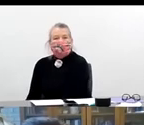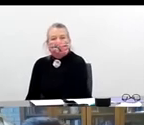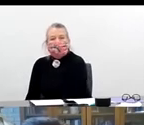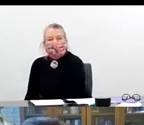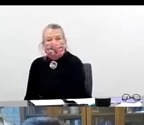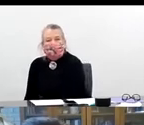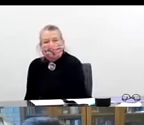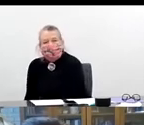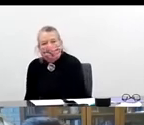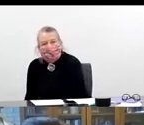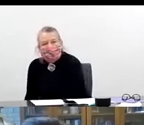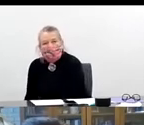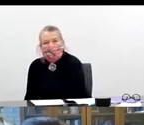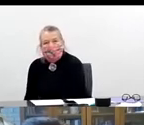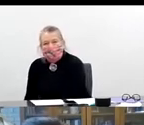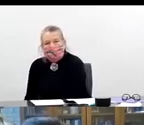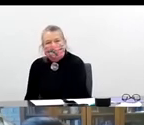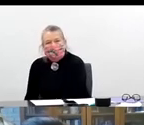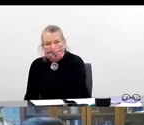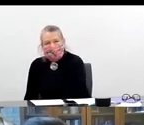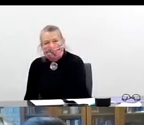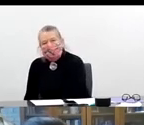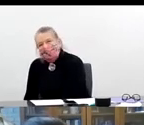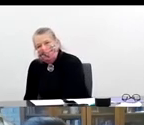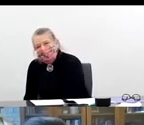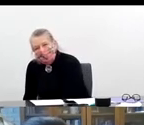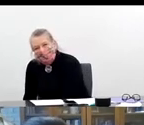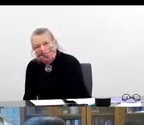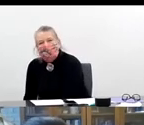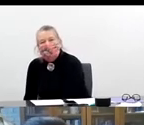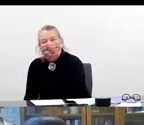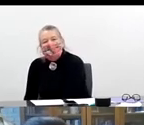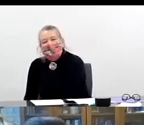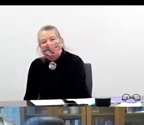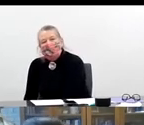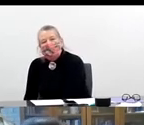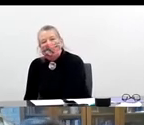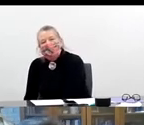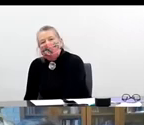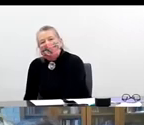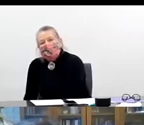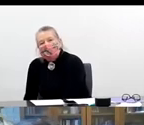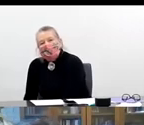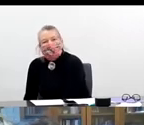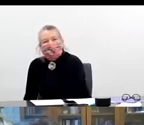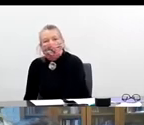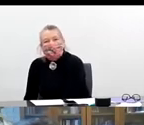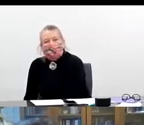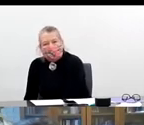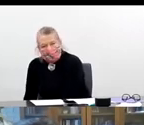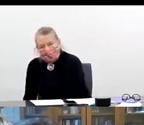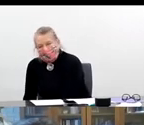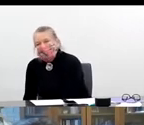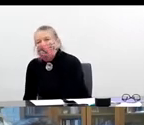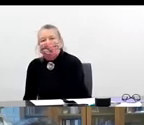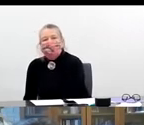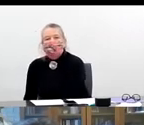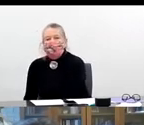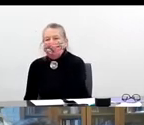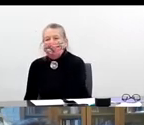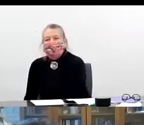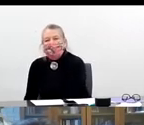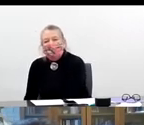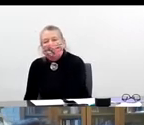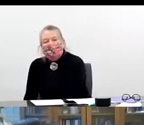and then for Clay, there's also a question about, you know, institutions. Uh, what is your feeling about requirements?